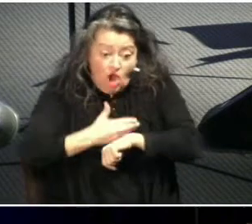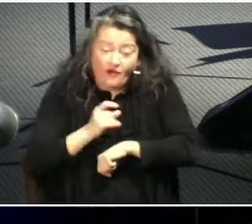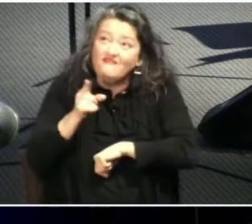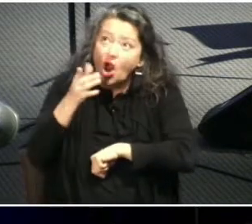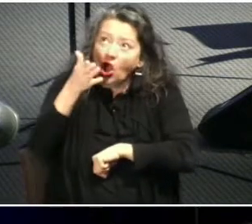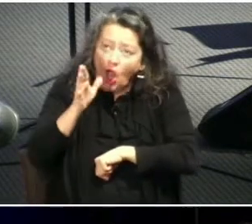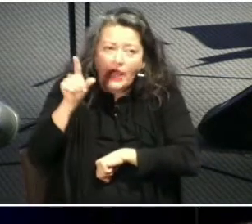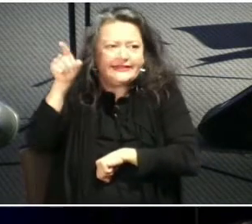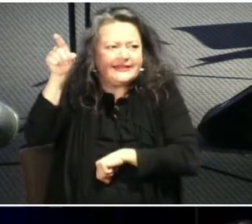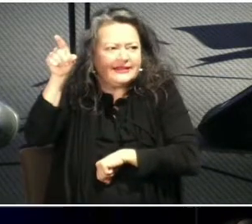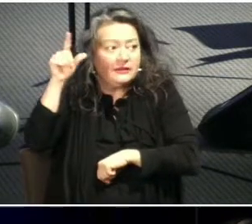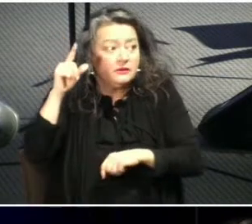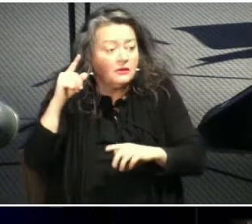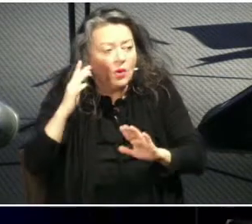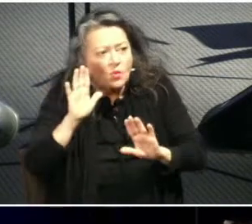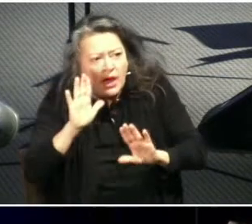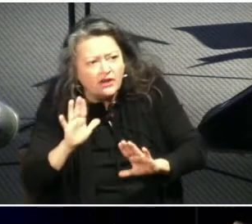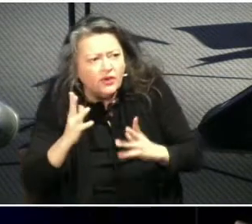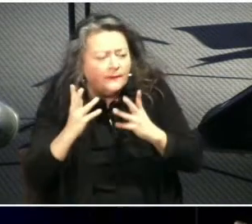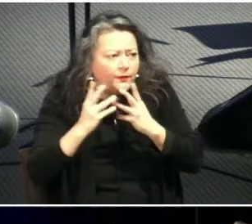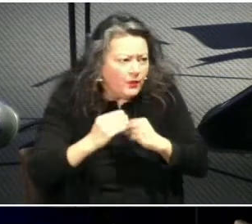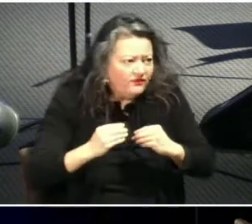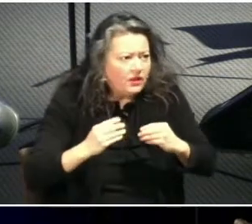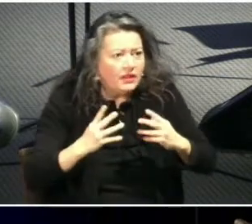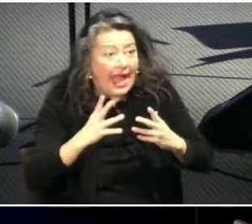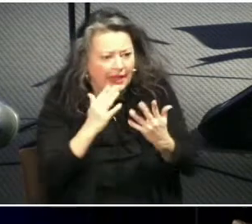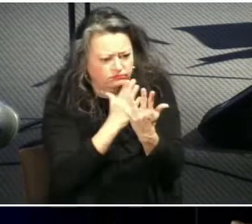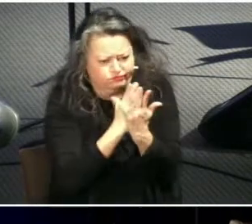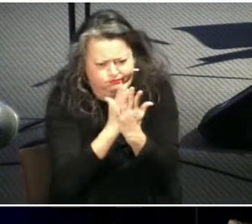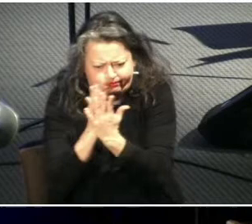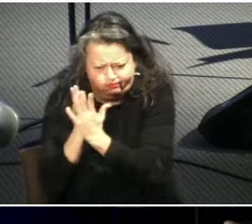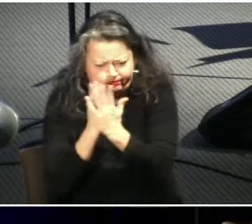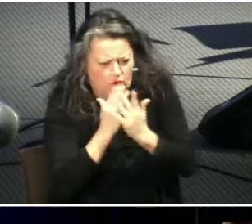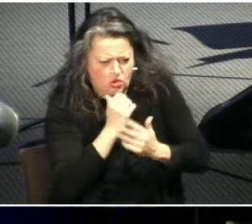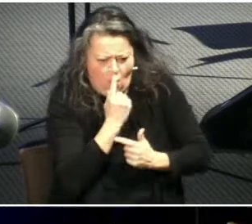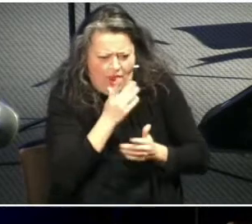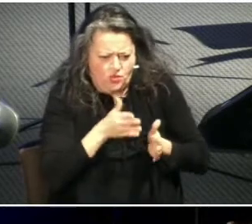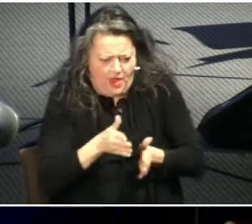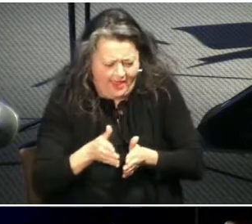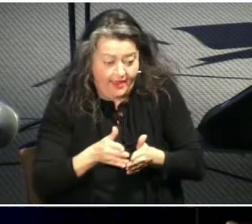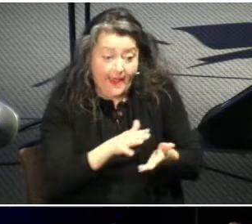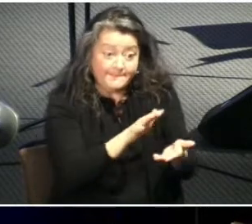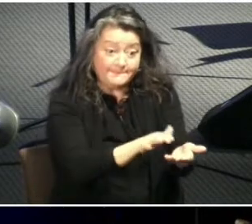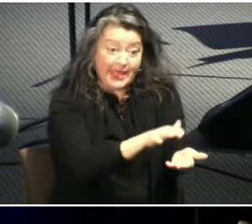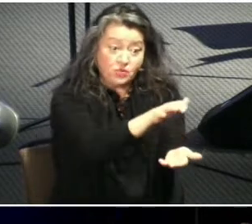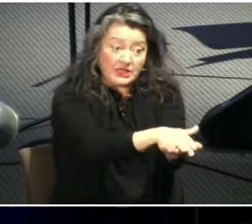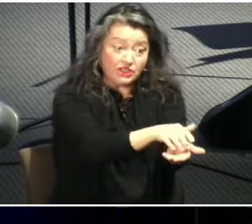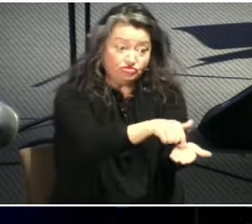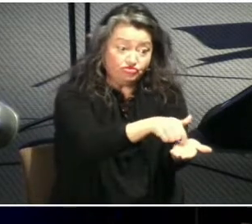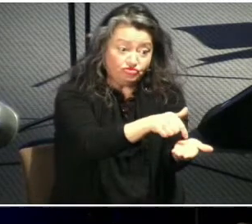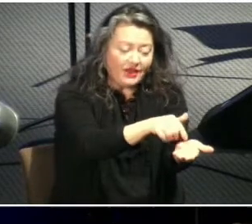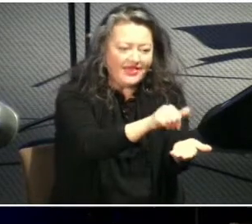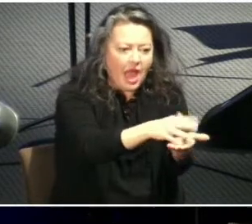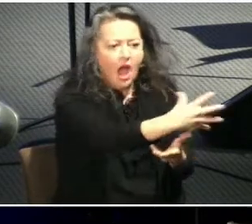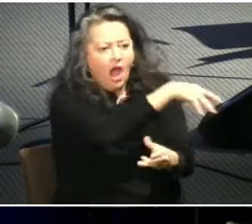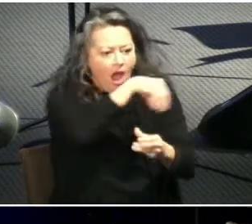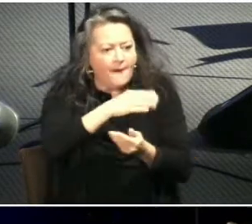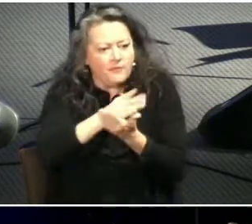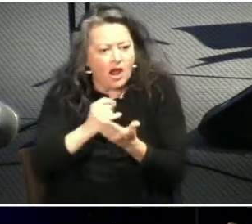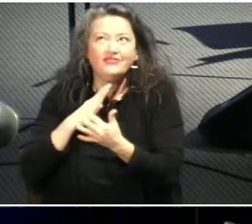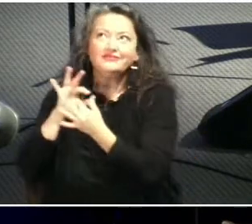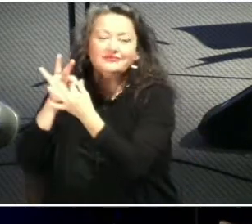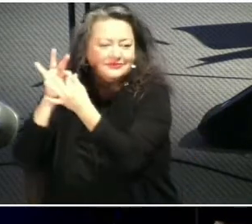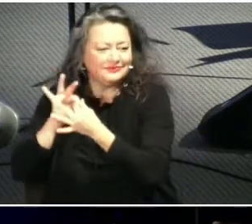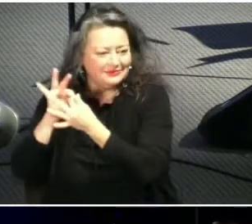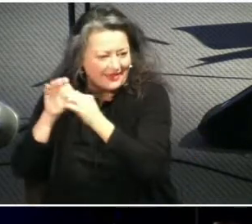beautiful and it's wonderful and it's multifaceted and marriage can be a part of that but